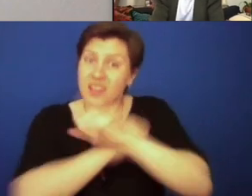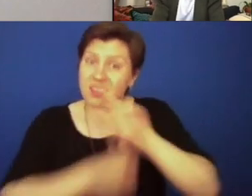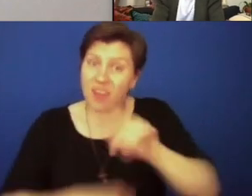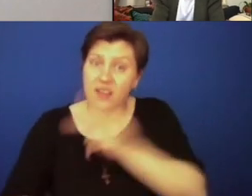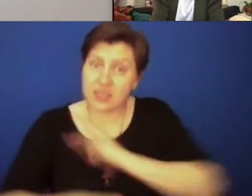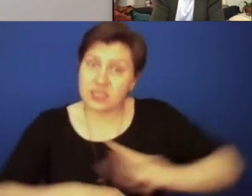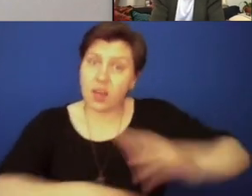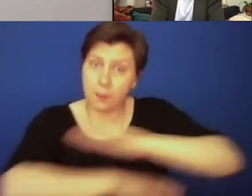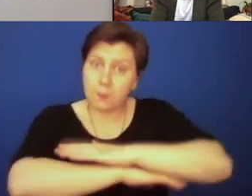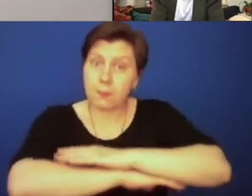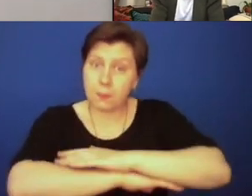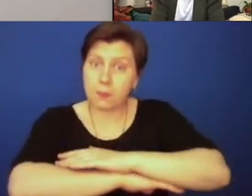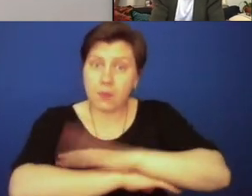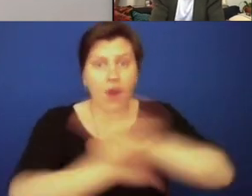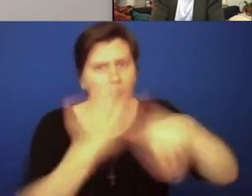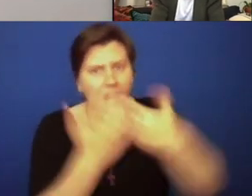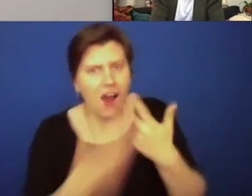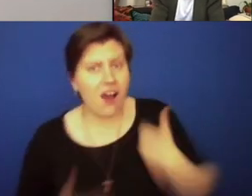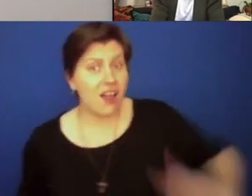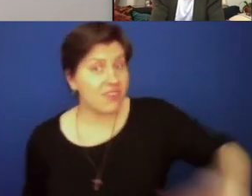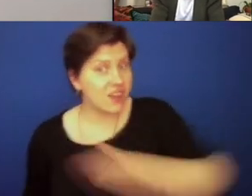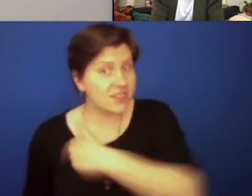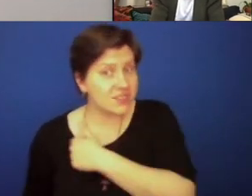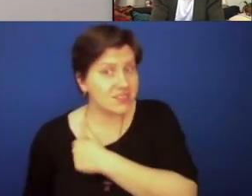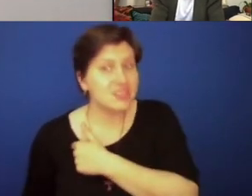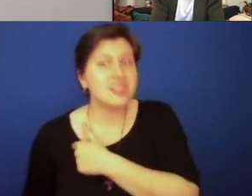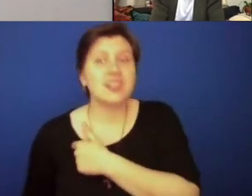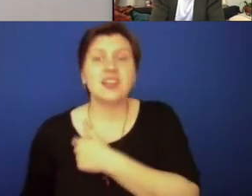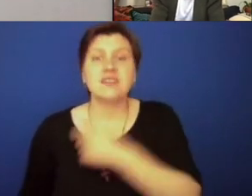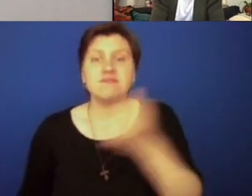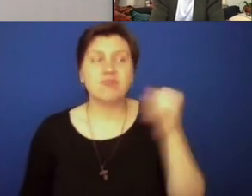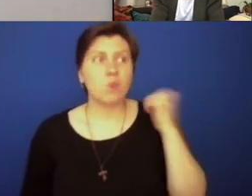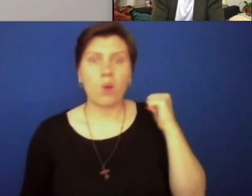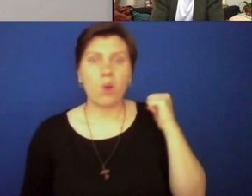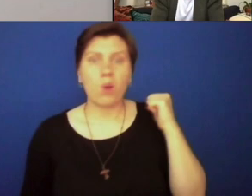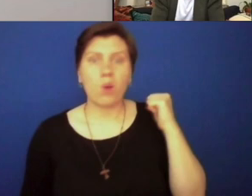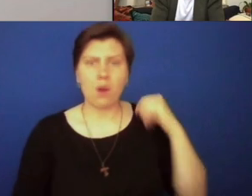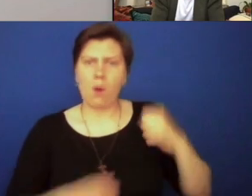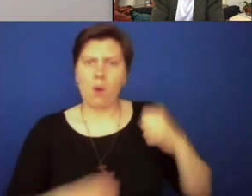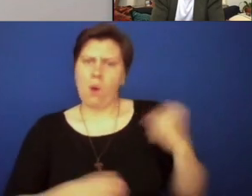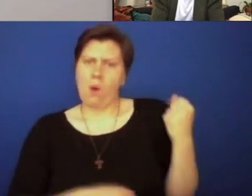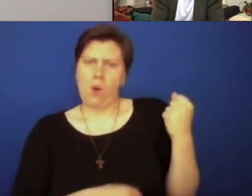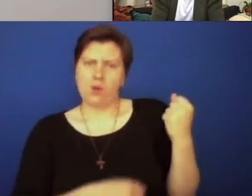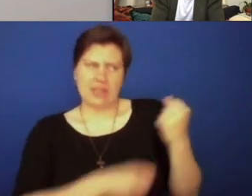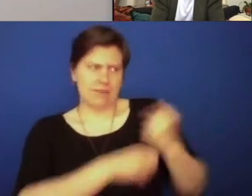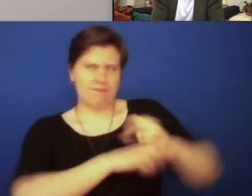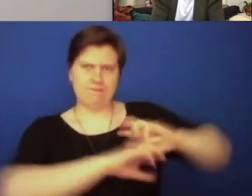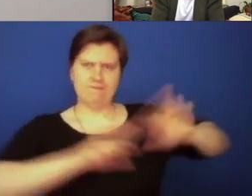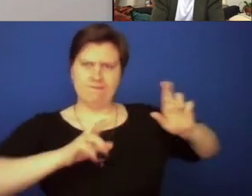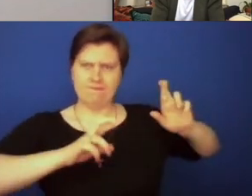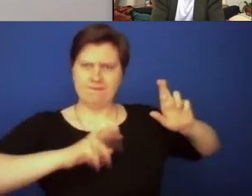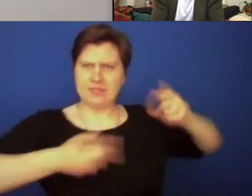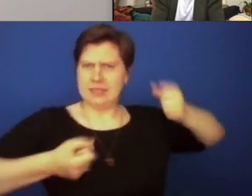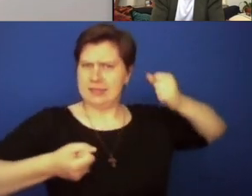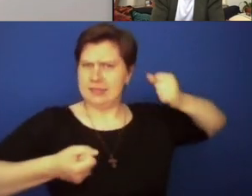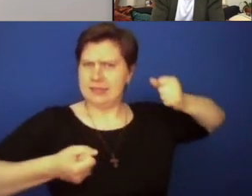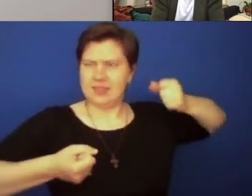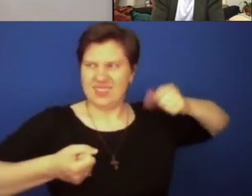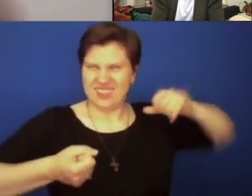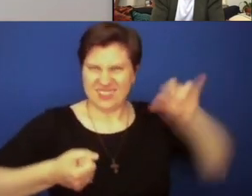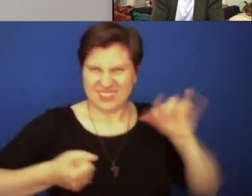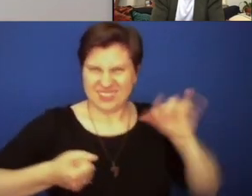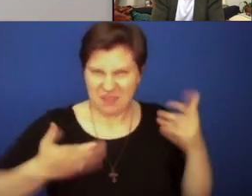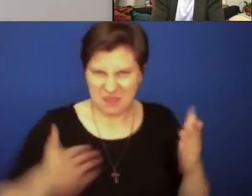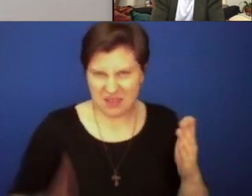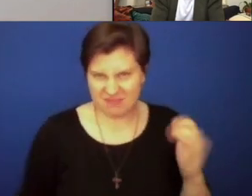protect that kingdom. All of us are not going to be holding spears or holding weapons in the same way